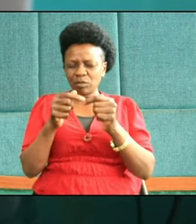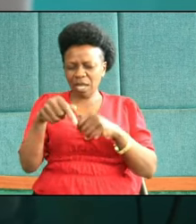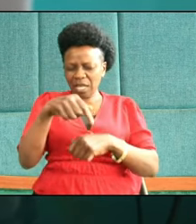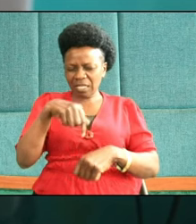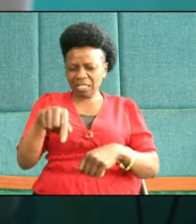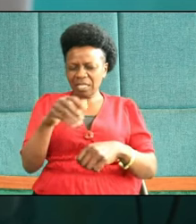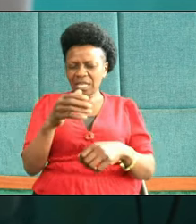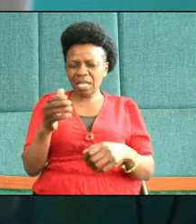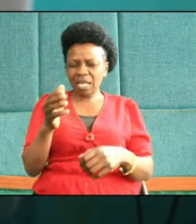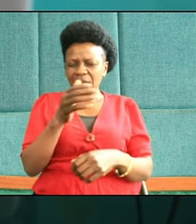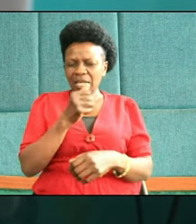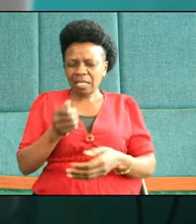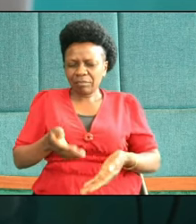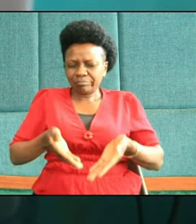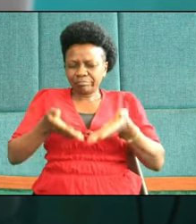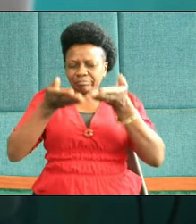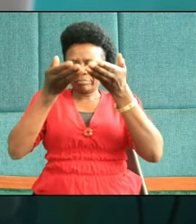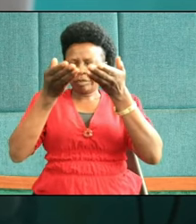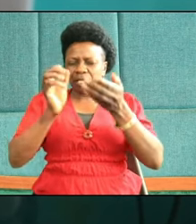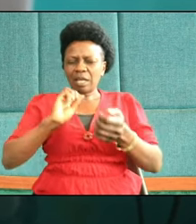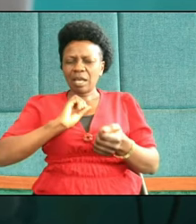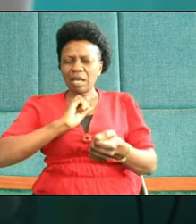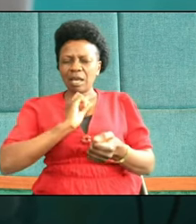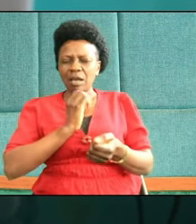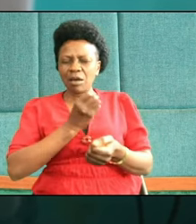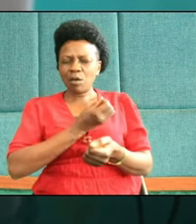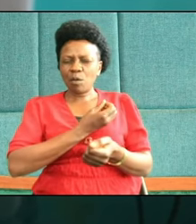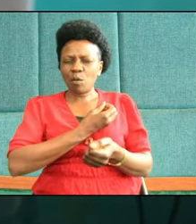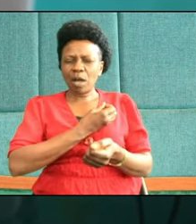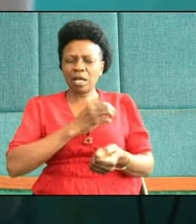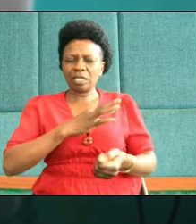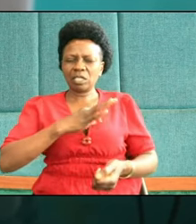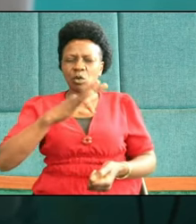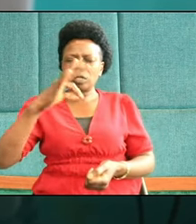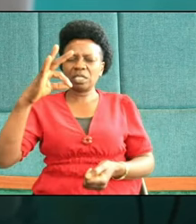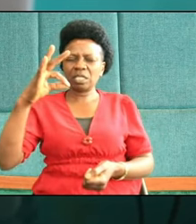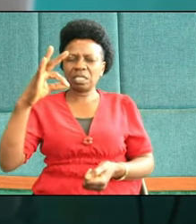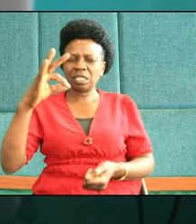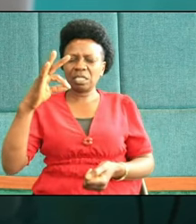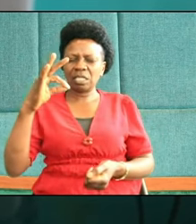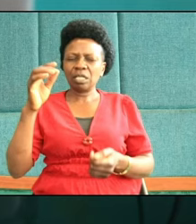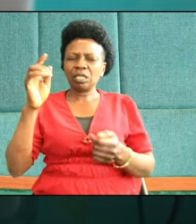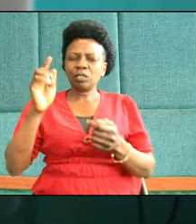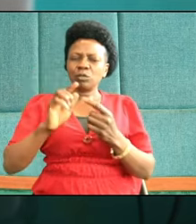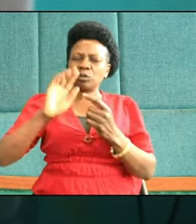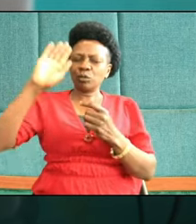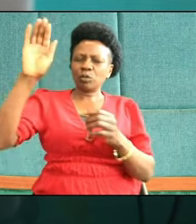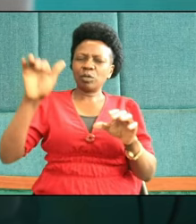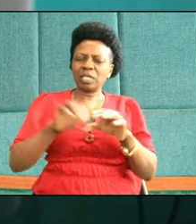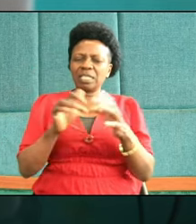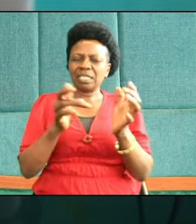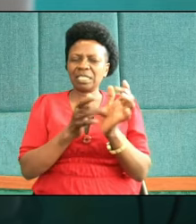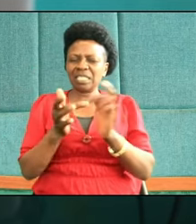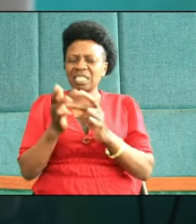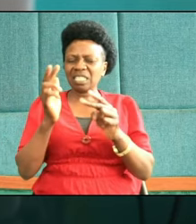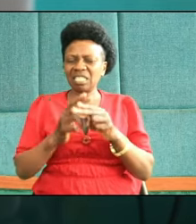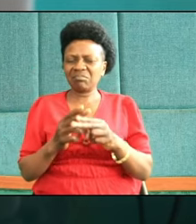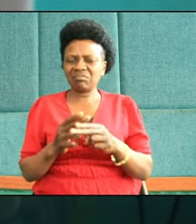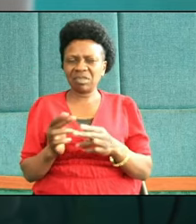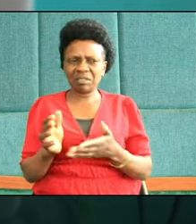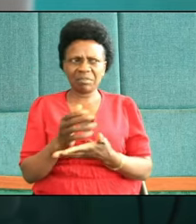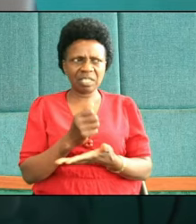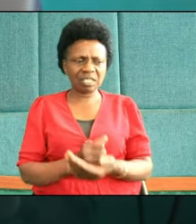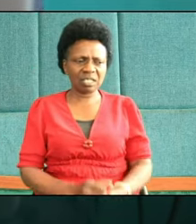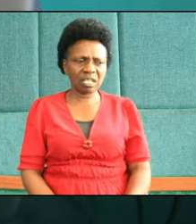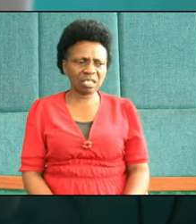and even uplift our hearts, our souls, unto you, in Jesus' name. Amen.